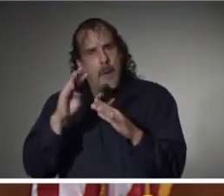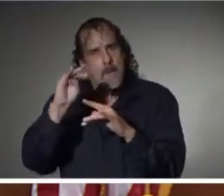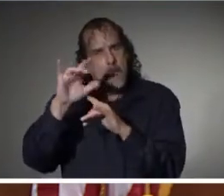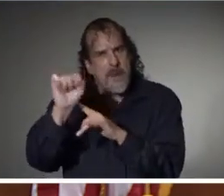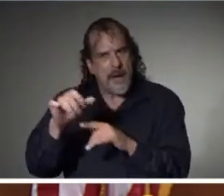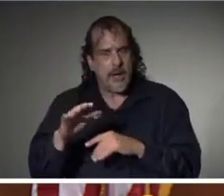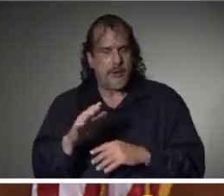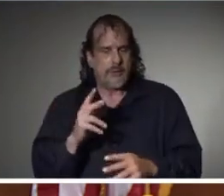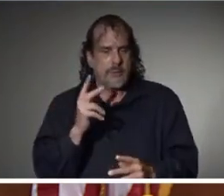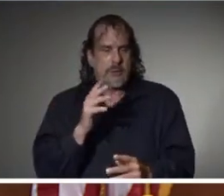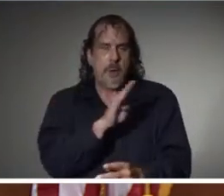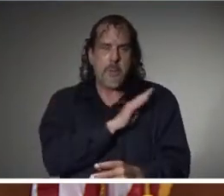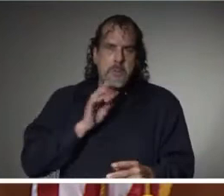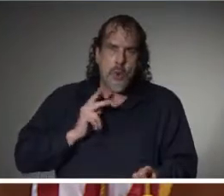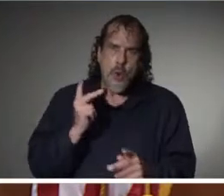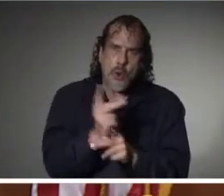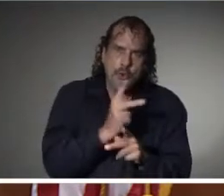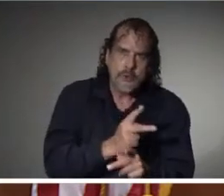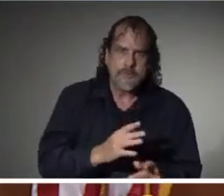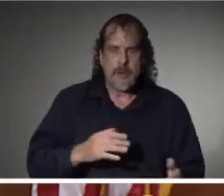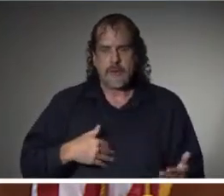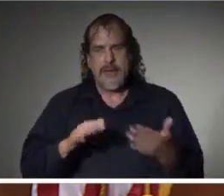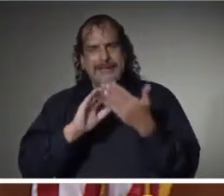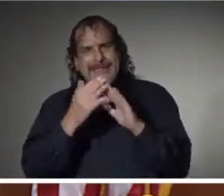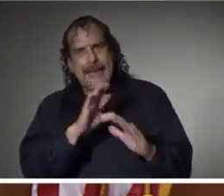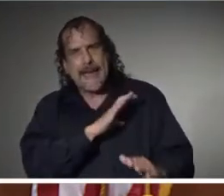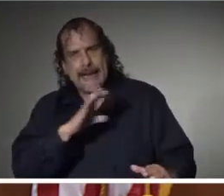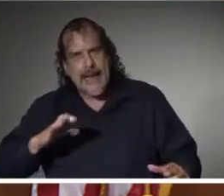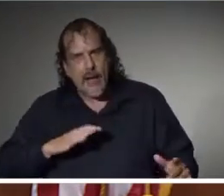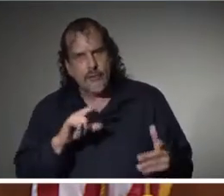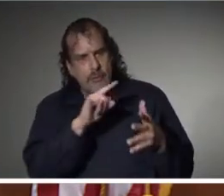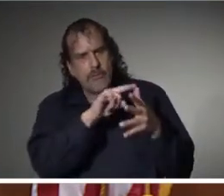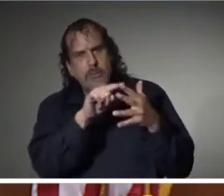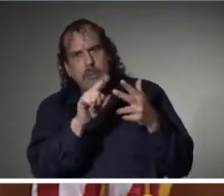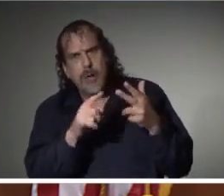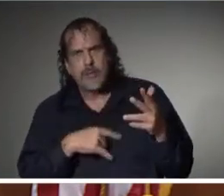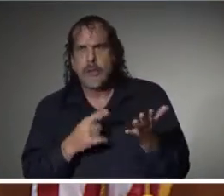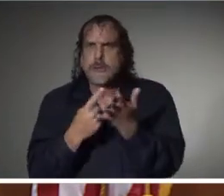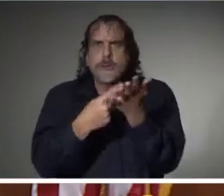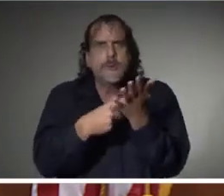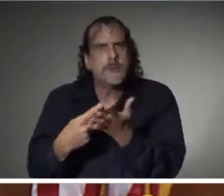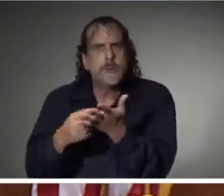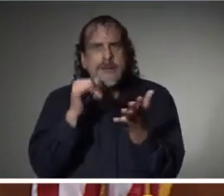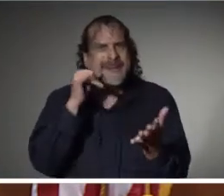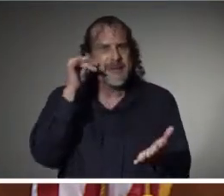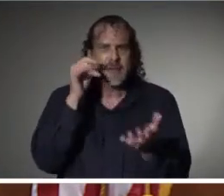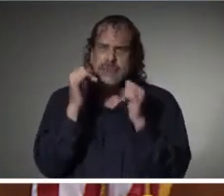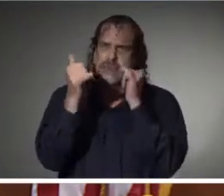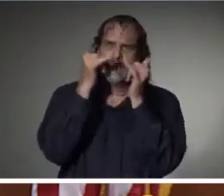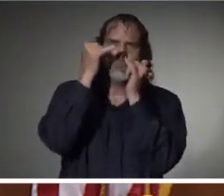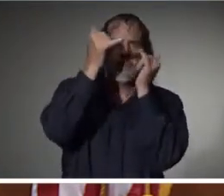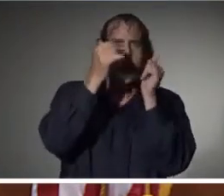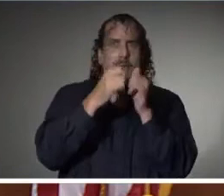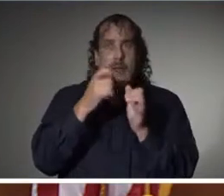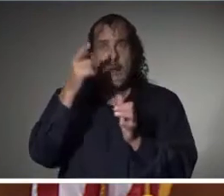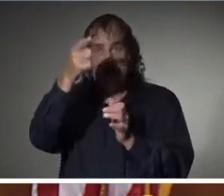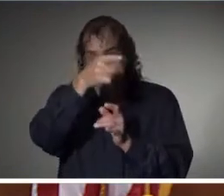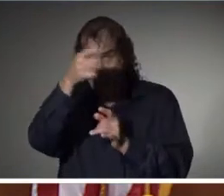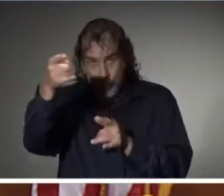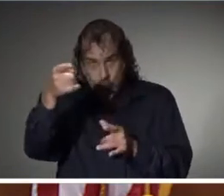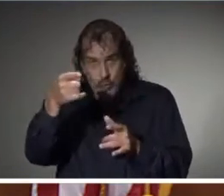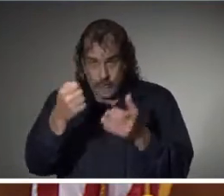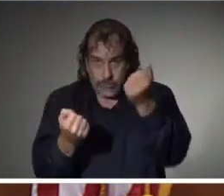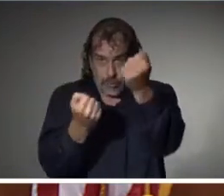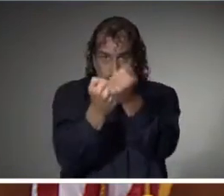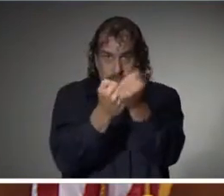supervisors yesterday, I had a call with the Municipal League yesterday, we do believe that if there's buy-in not only